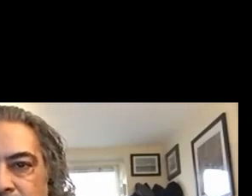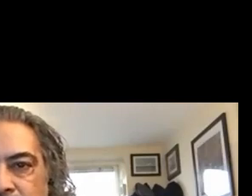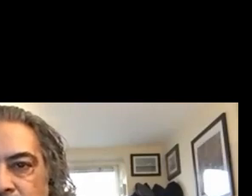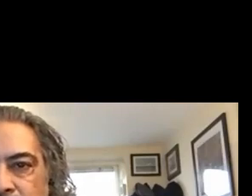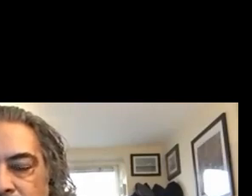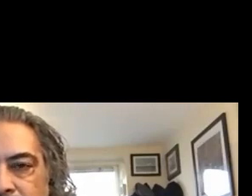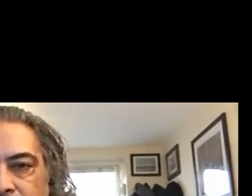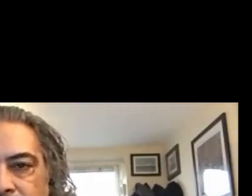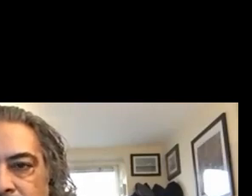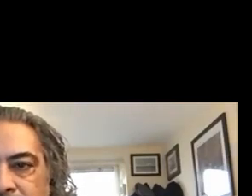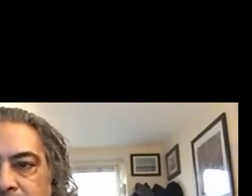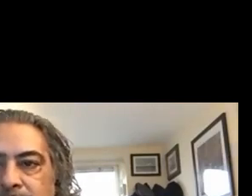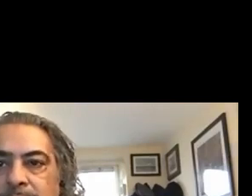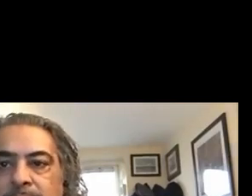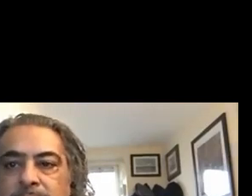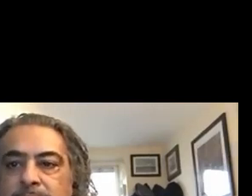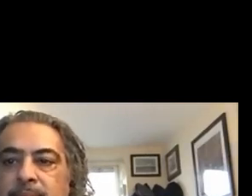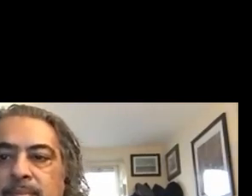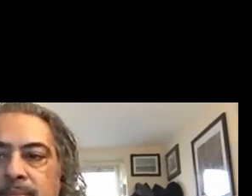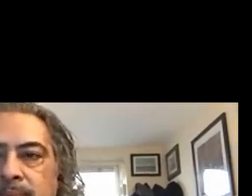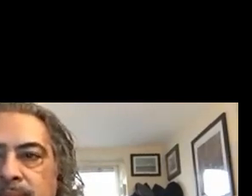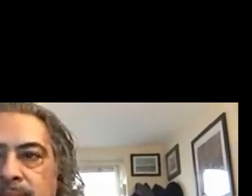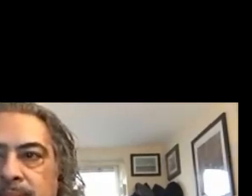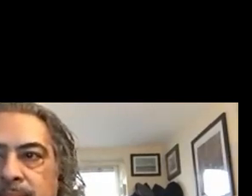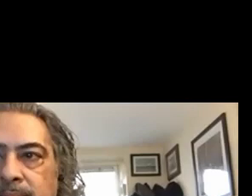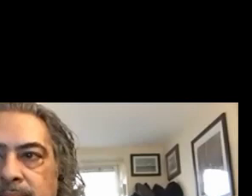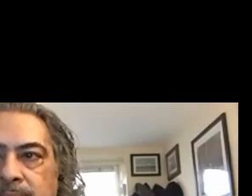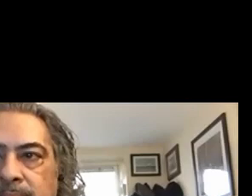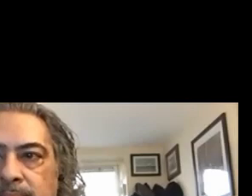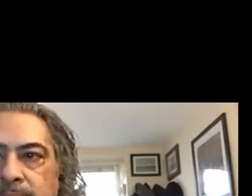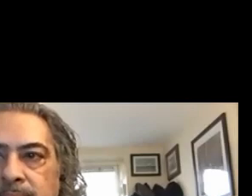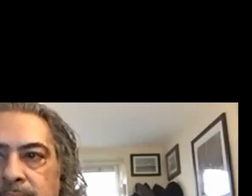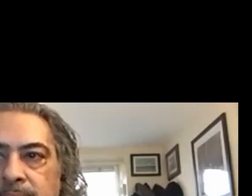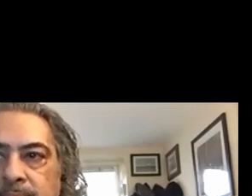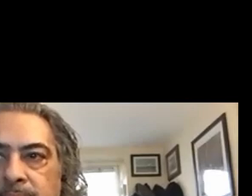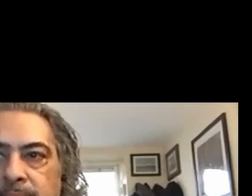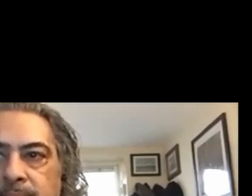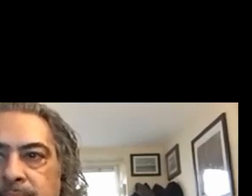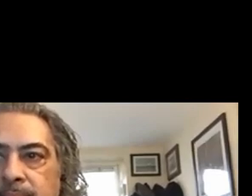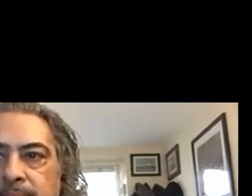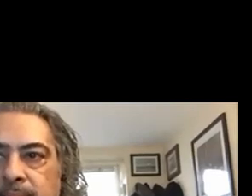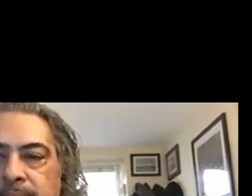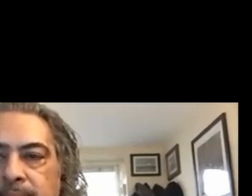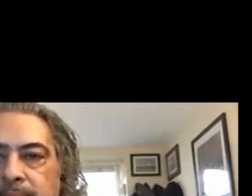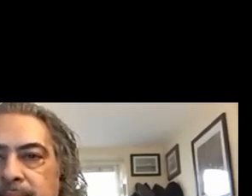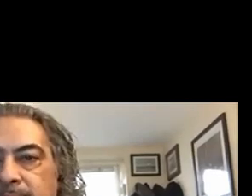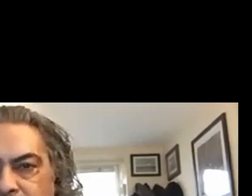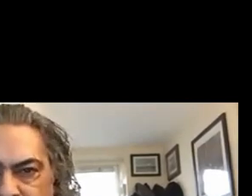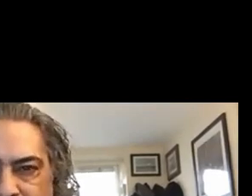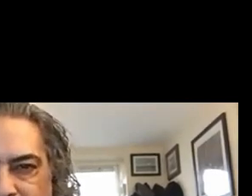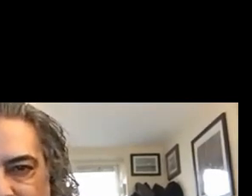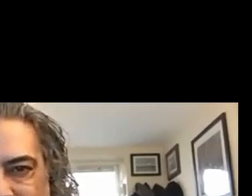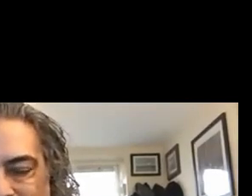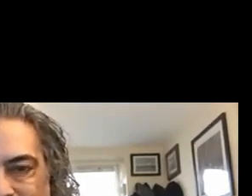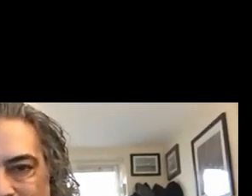So thank you very much to our first guest. I now move on to Samir. So Samir, I imagine the life of